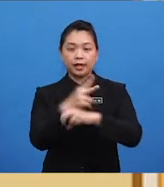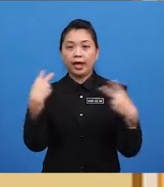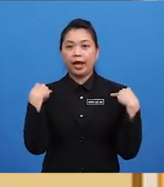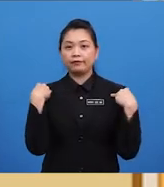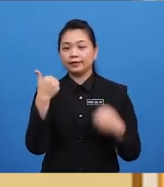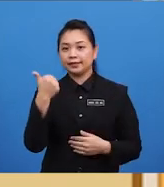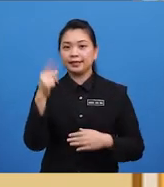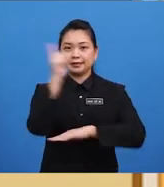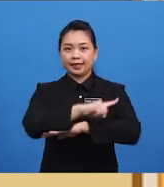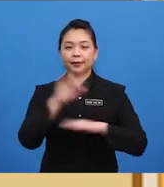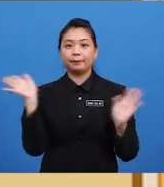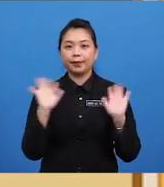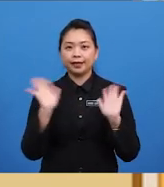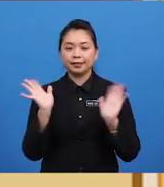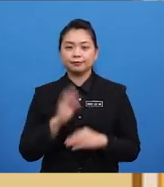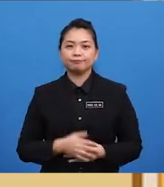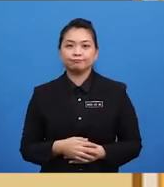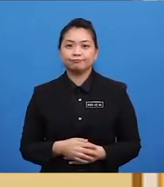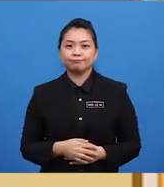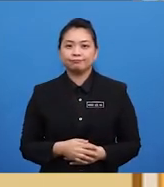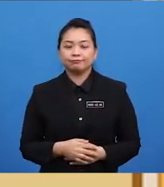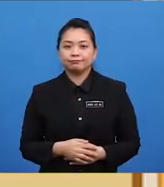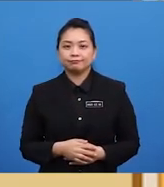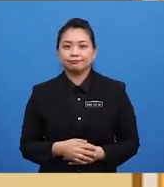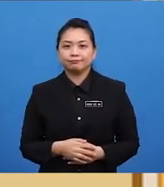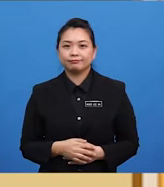Have a nice day. Bye, boys and girls.